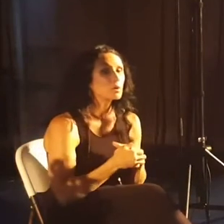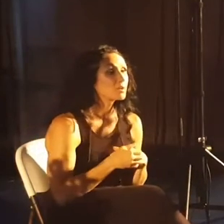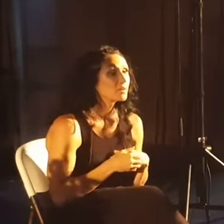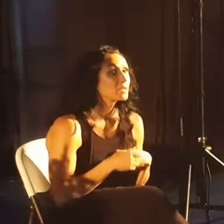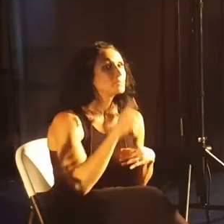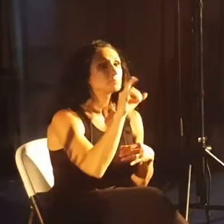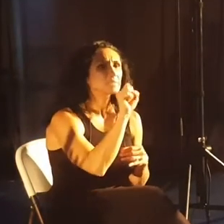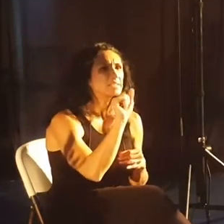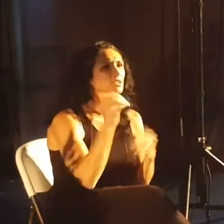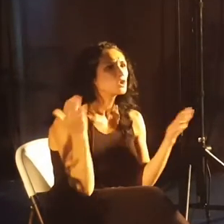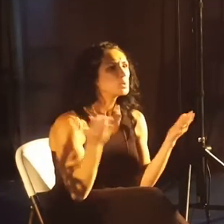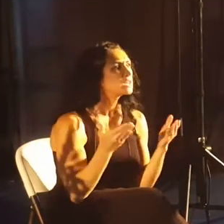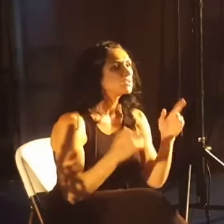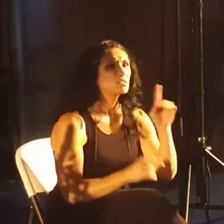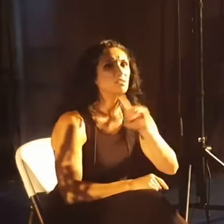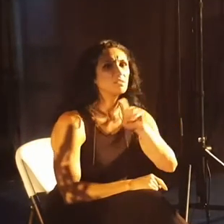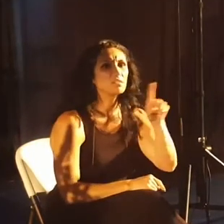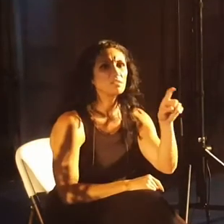Lisa, are you here?